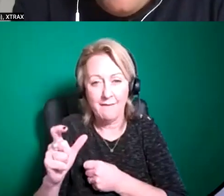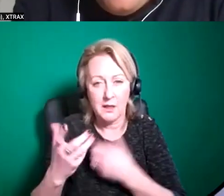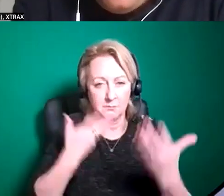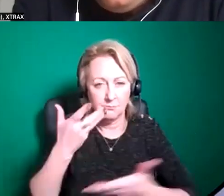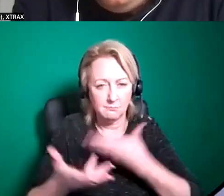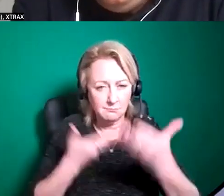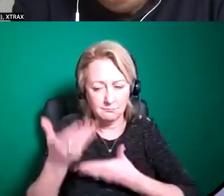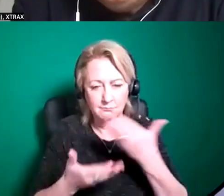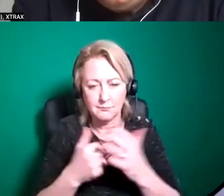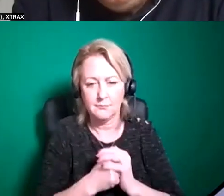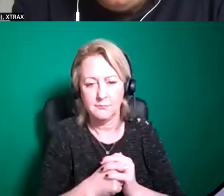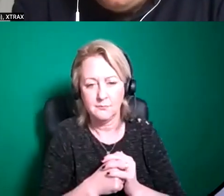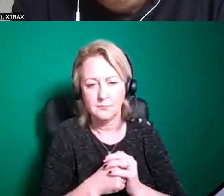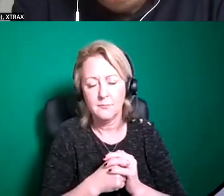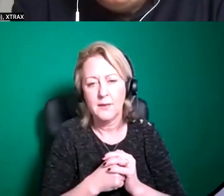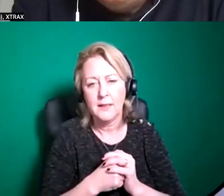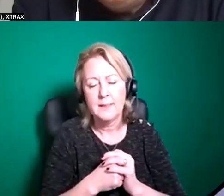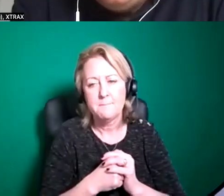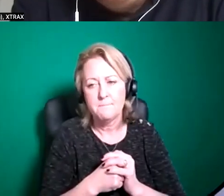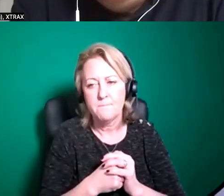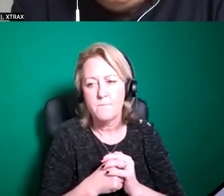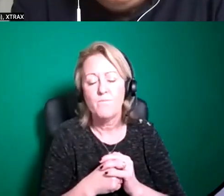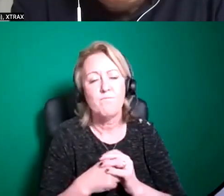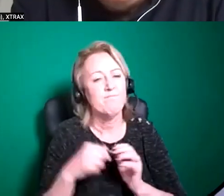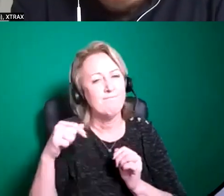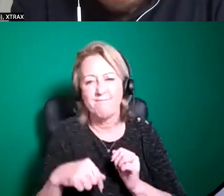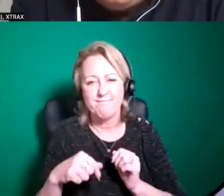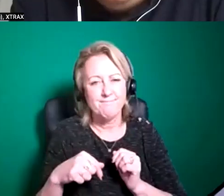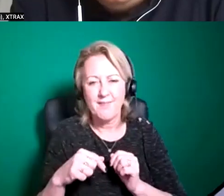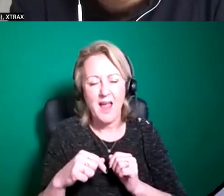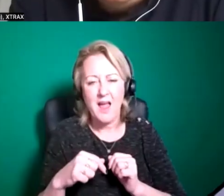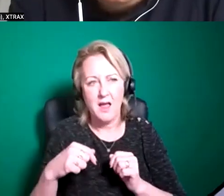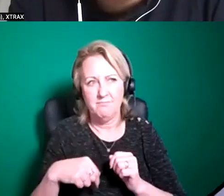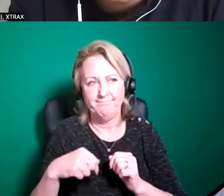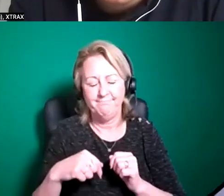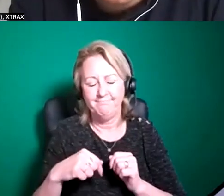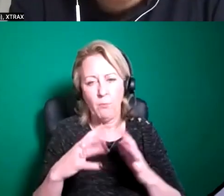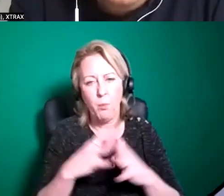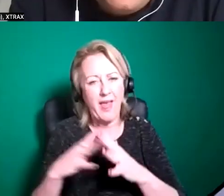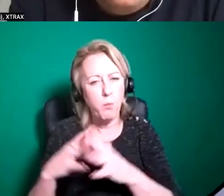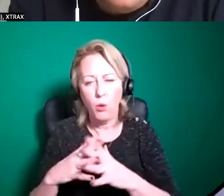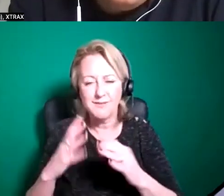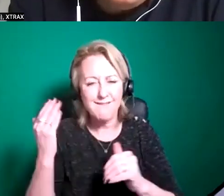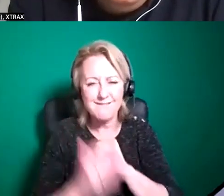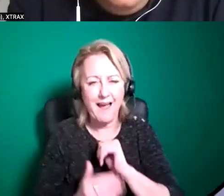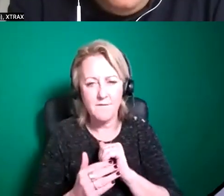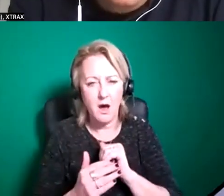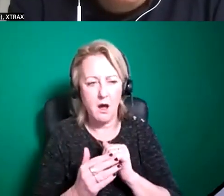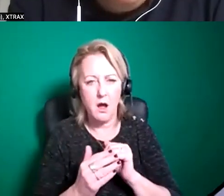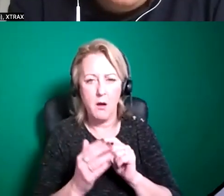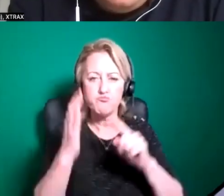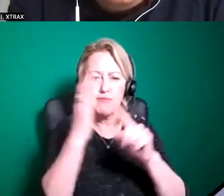i would say that without walls never really kind of prioritize these particular scales of work